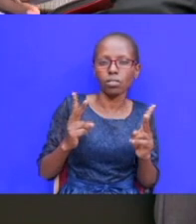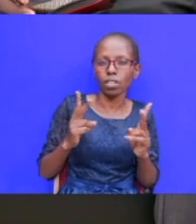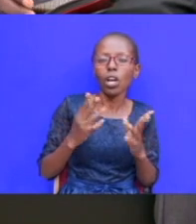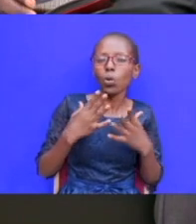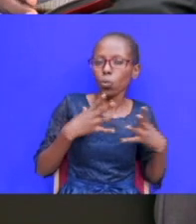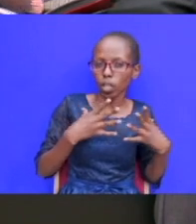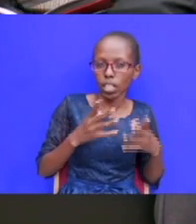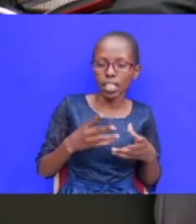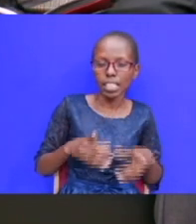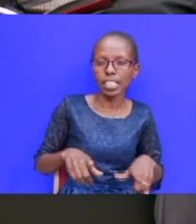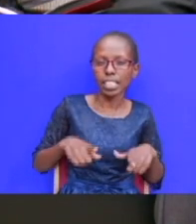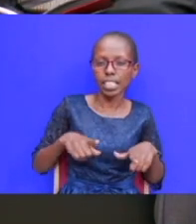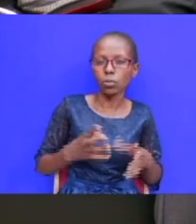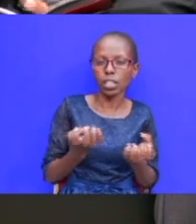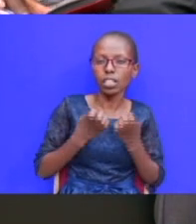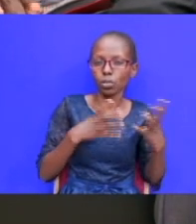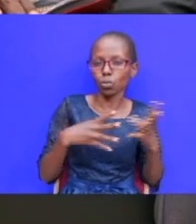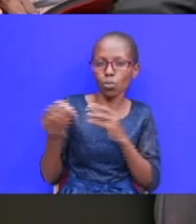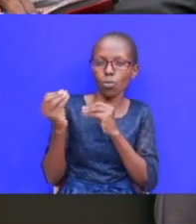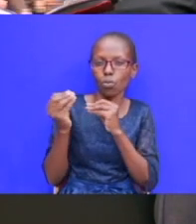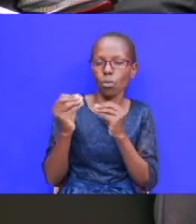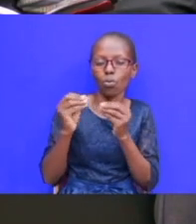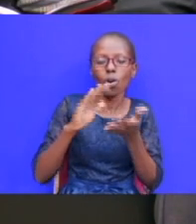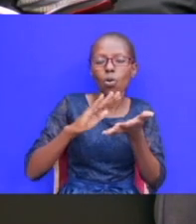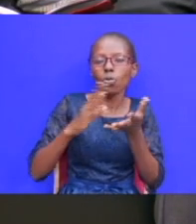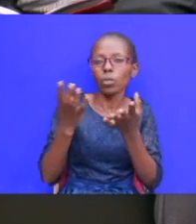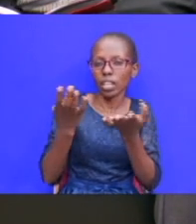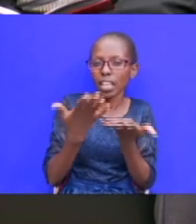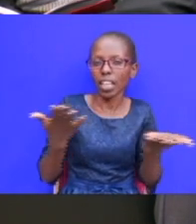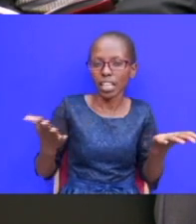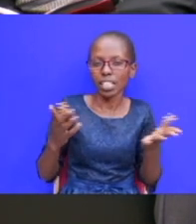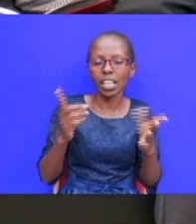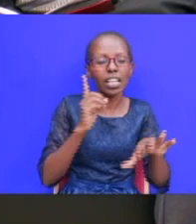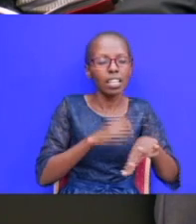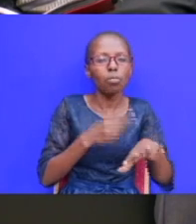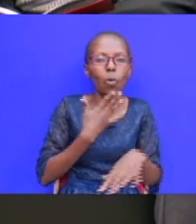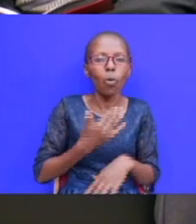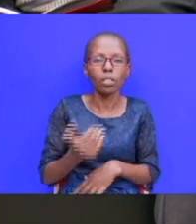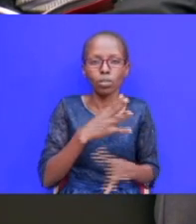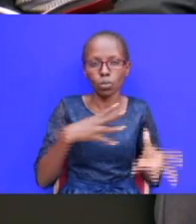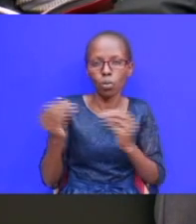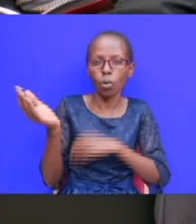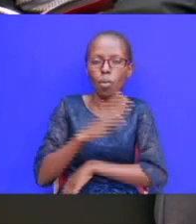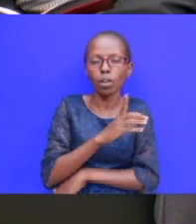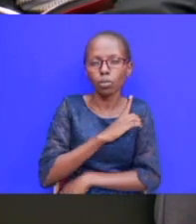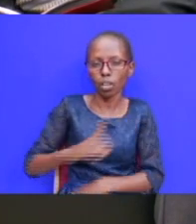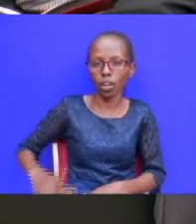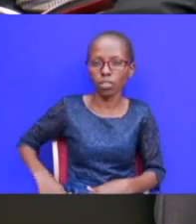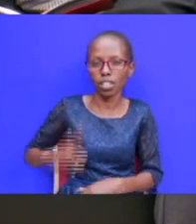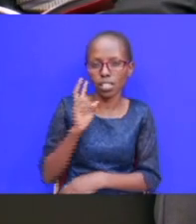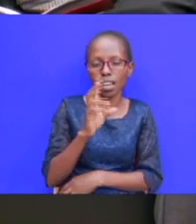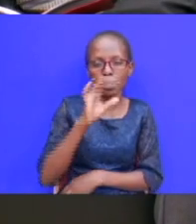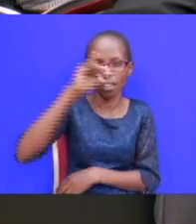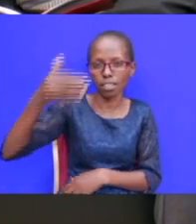go with gifts you see at times you see at times when when we want to go back to god look at jacob when